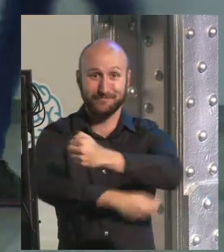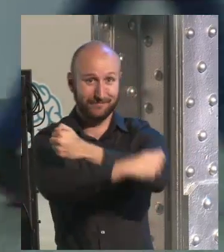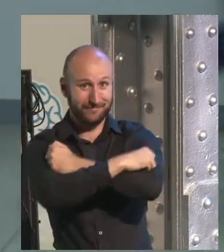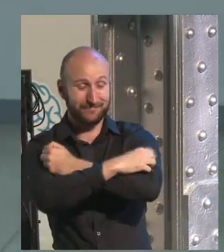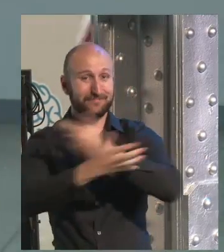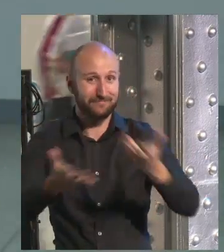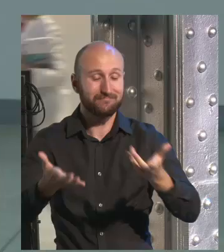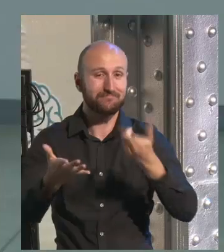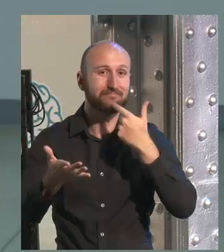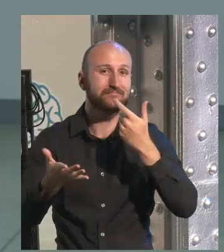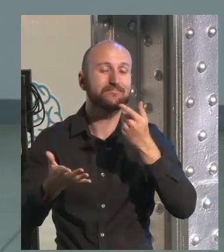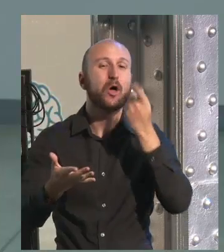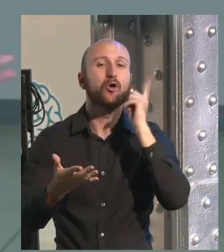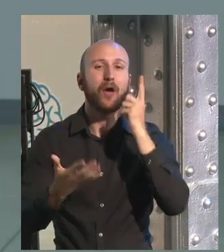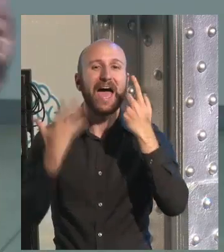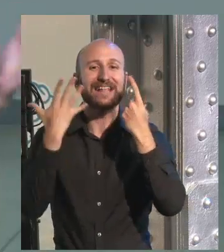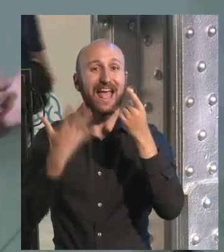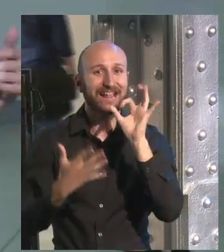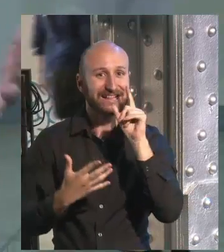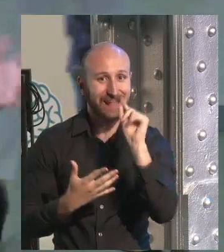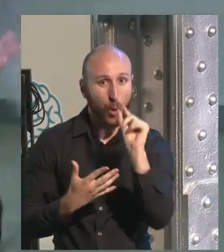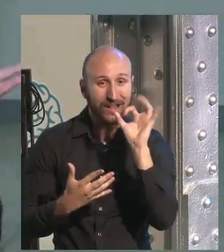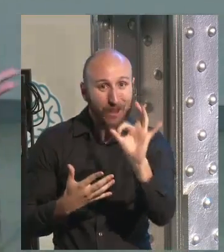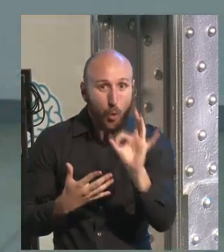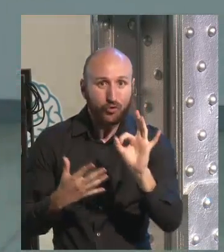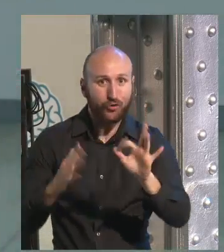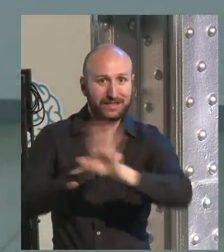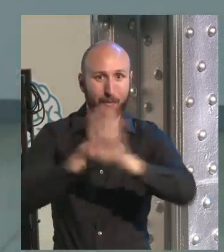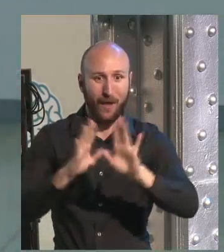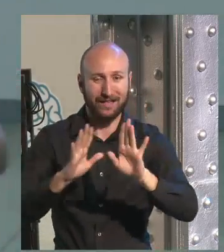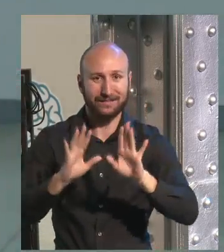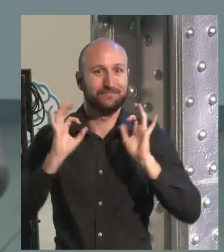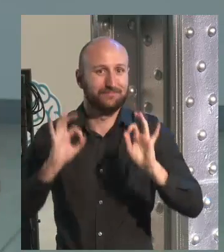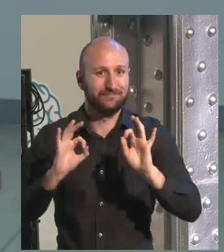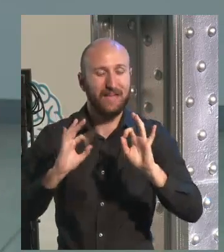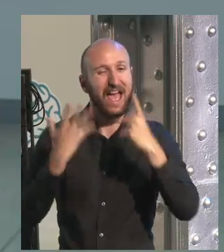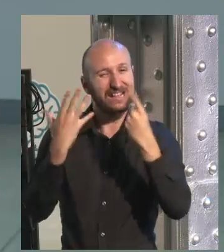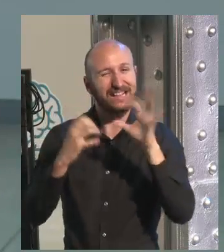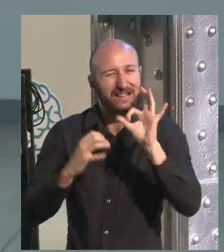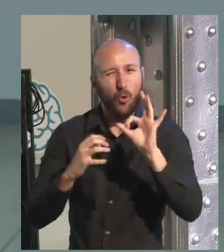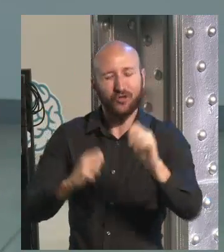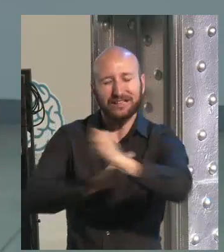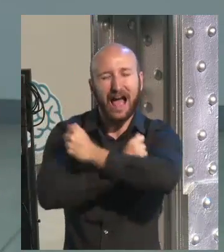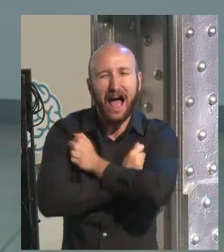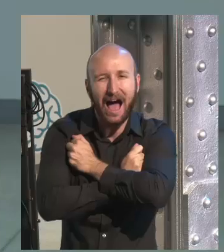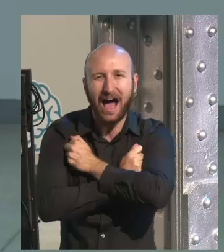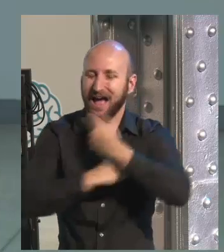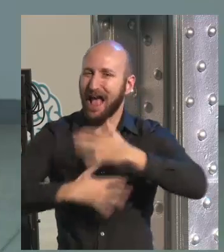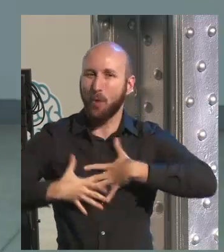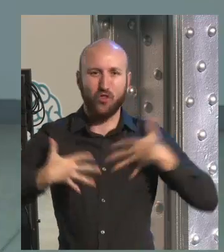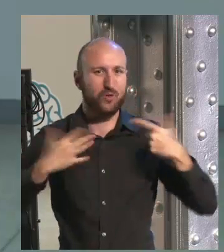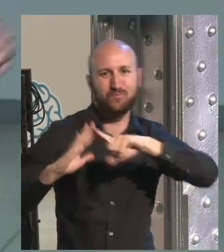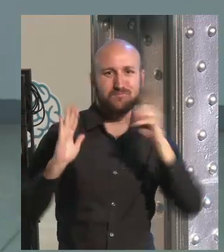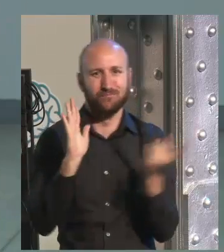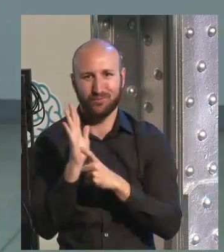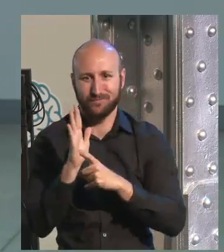I will tell you, the hug should be longer than six seconds or at least